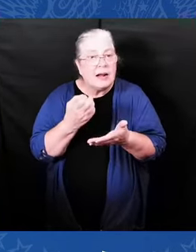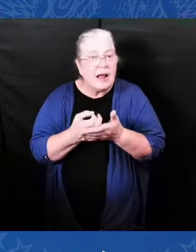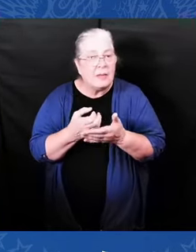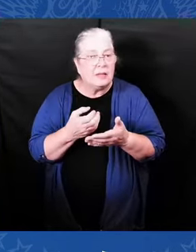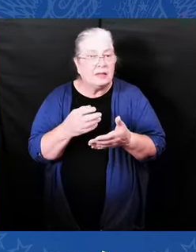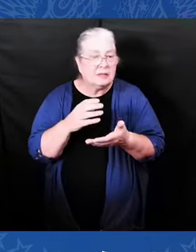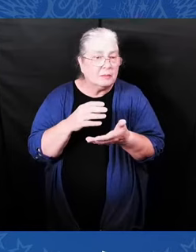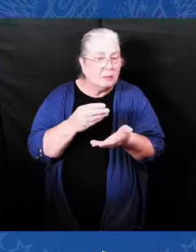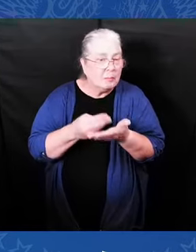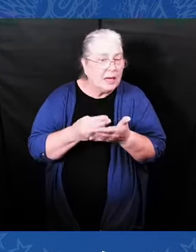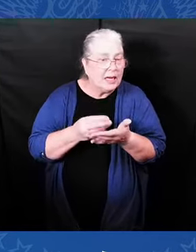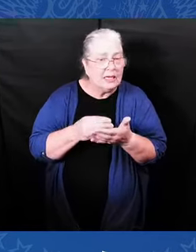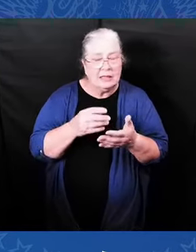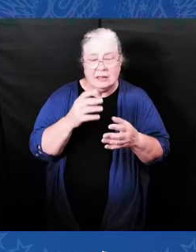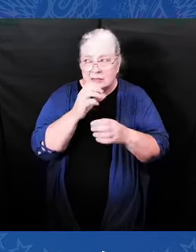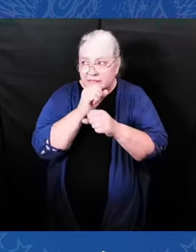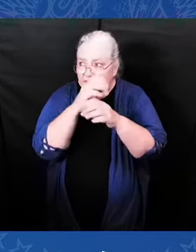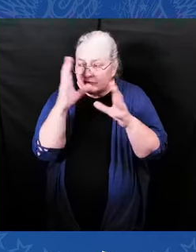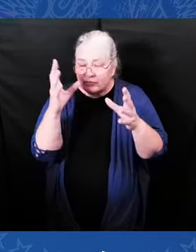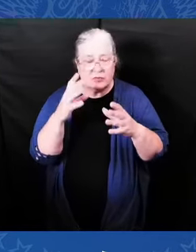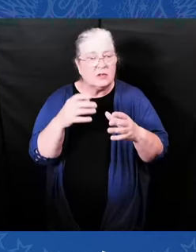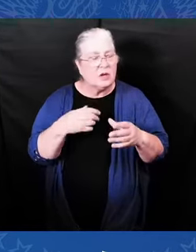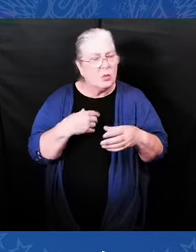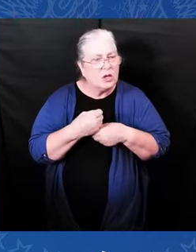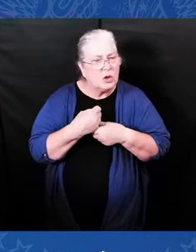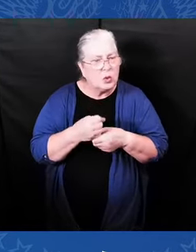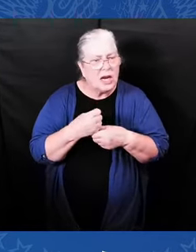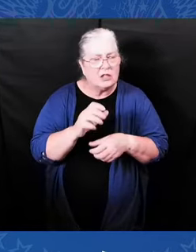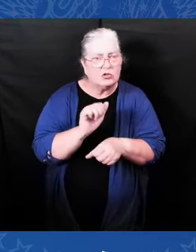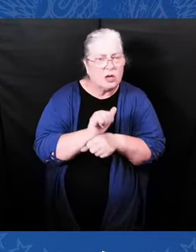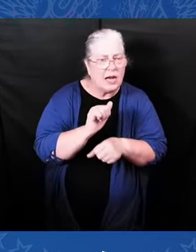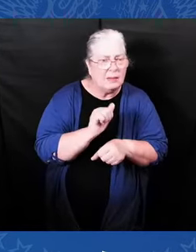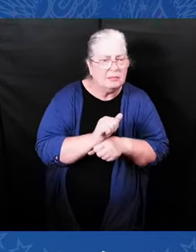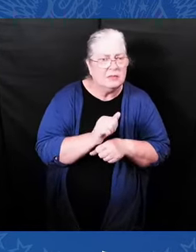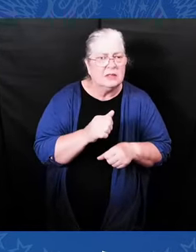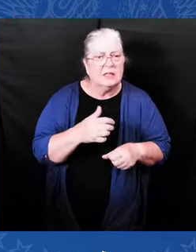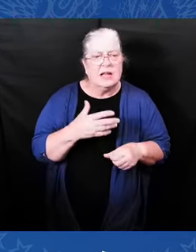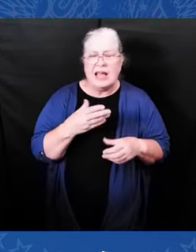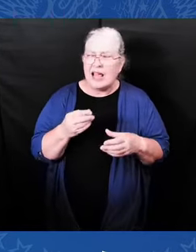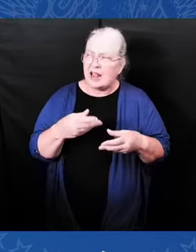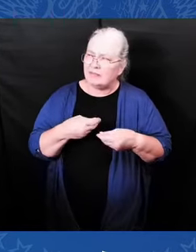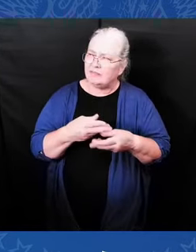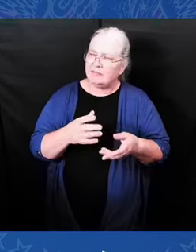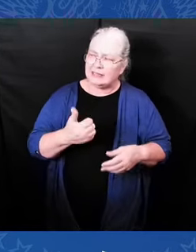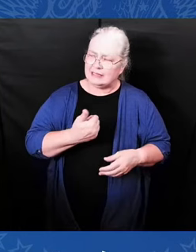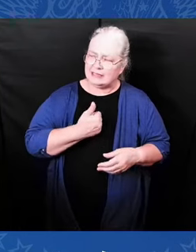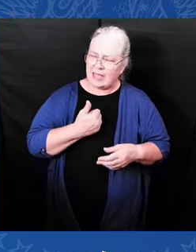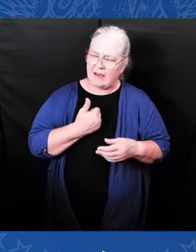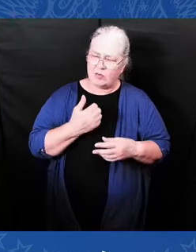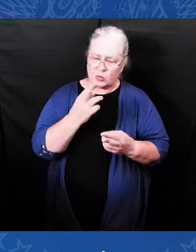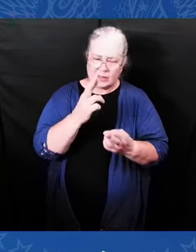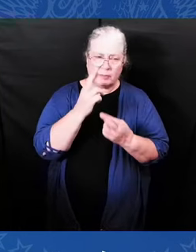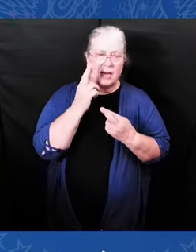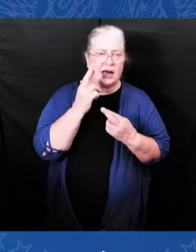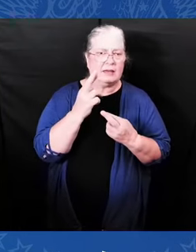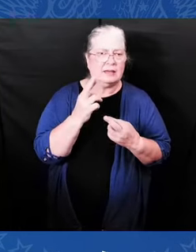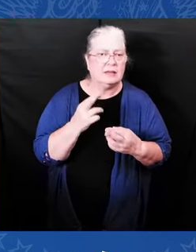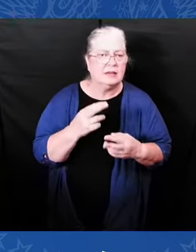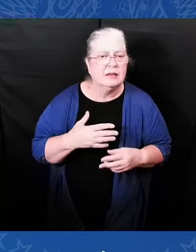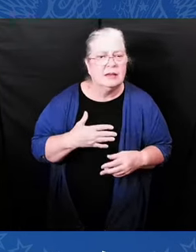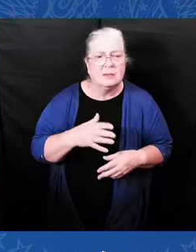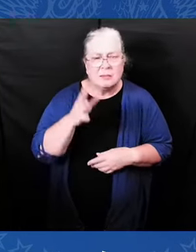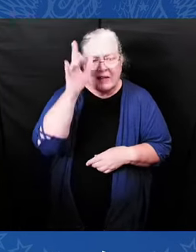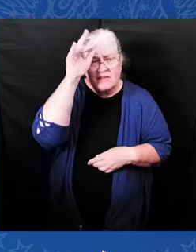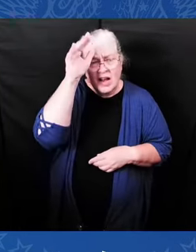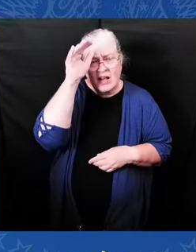a job's about a lot more than a paycheck. It's about your dignity. It's about your confidence. It's about being